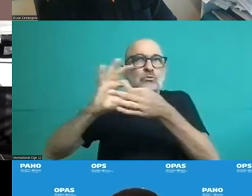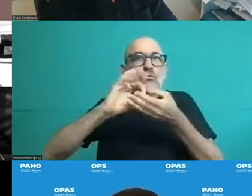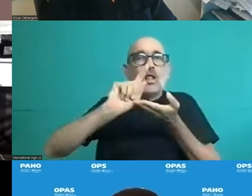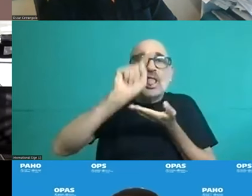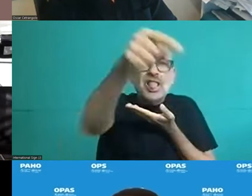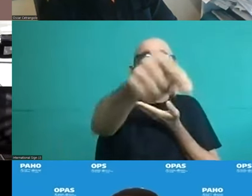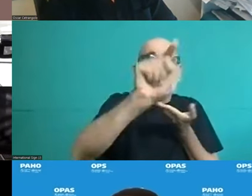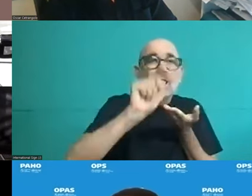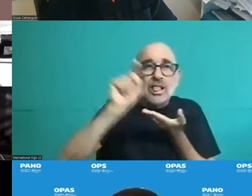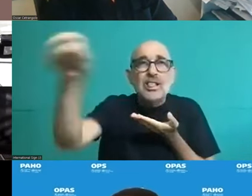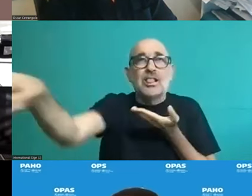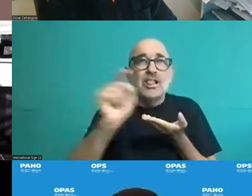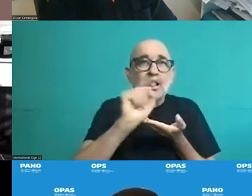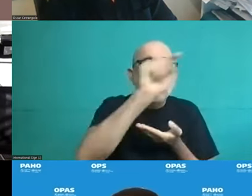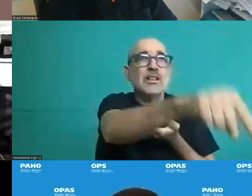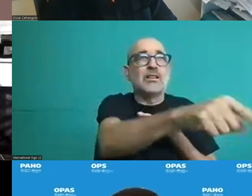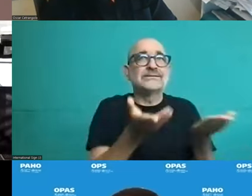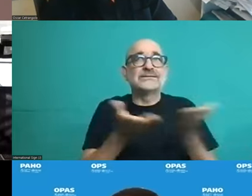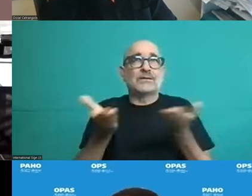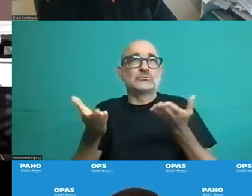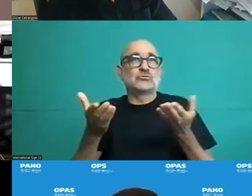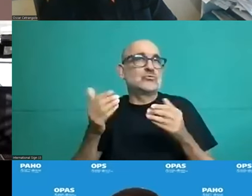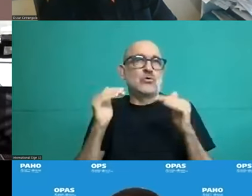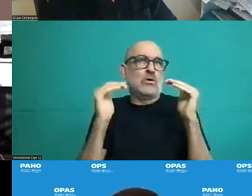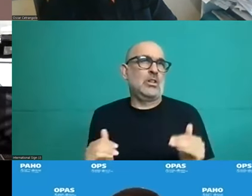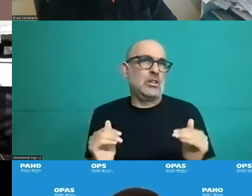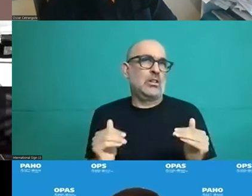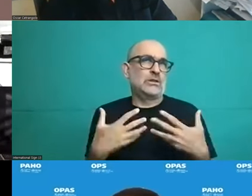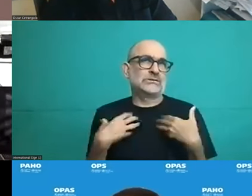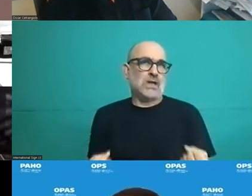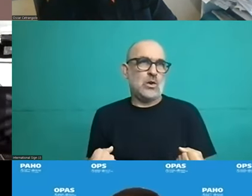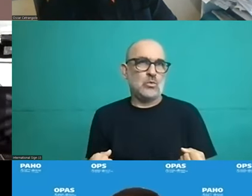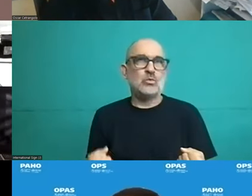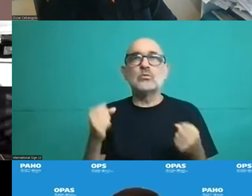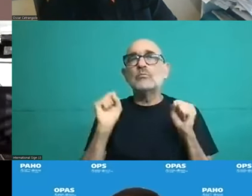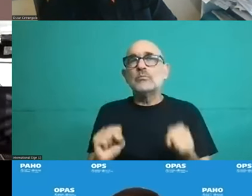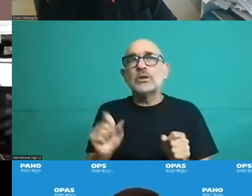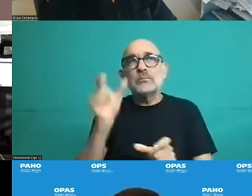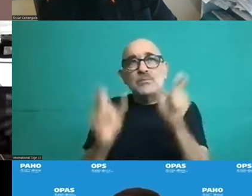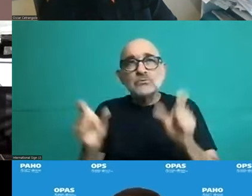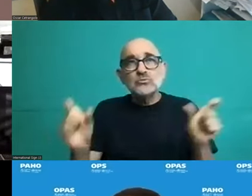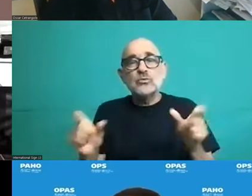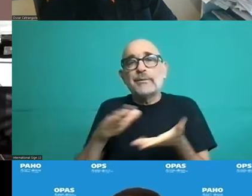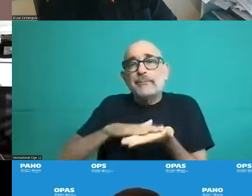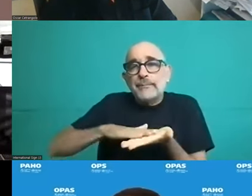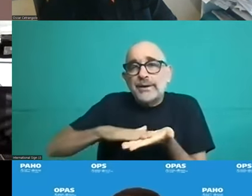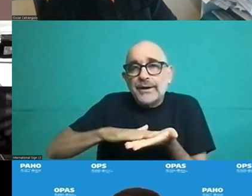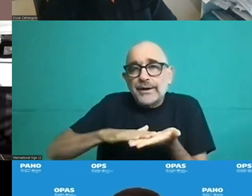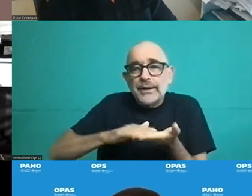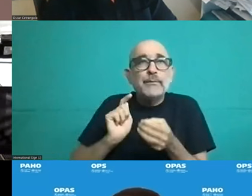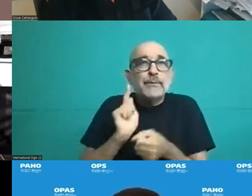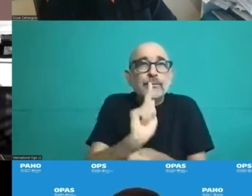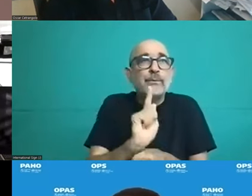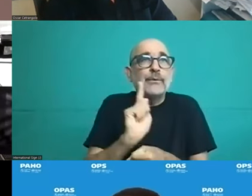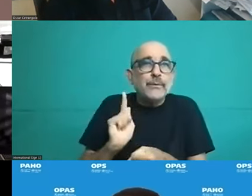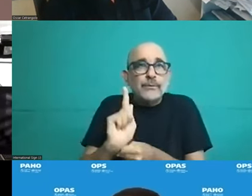would have access to minimum health services to which we all have a right. And also we want to bet on the fact that